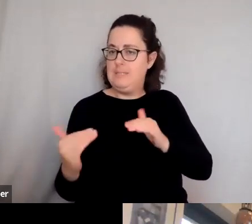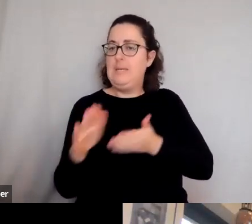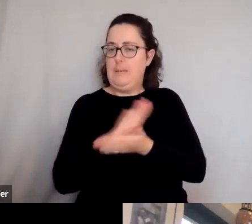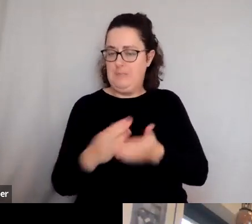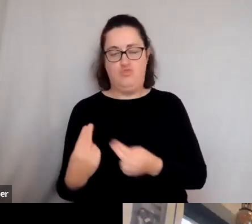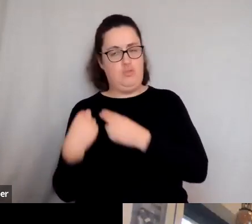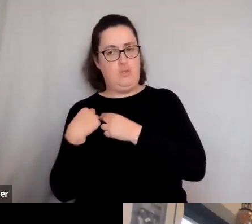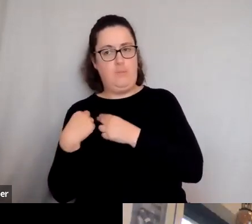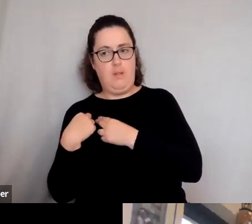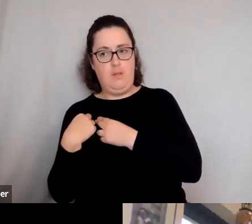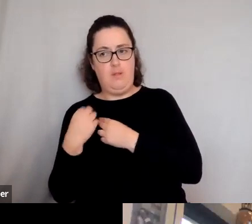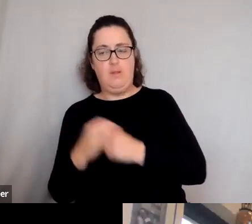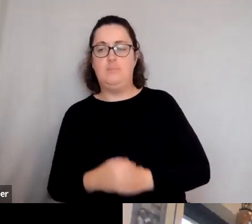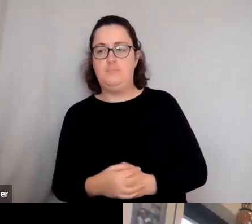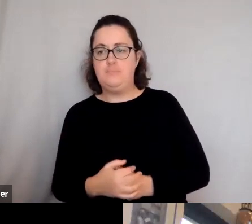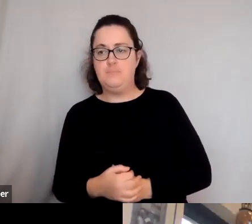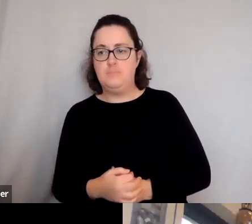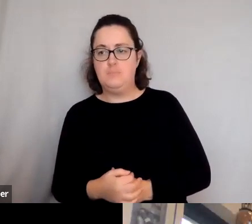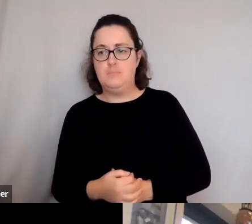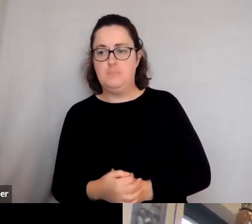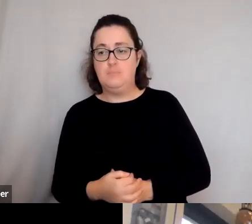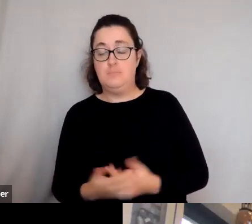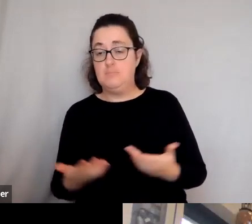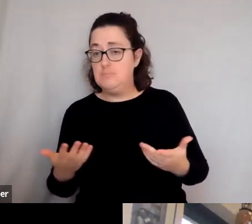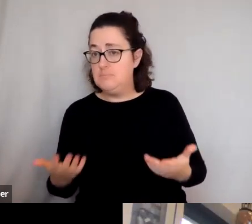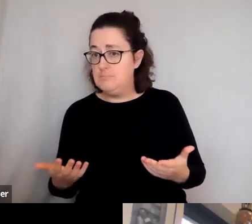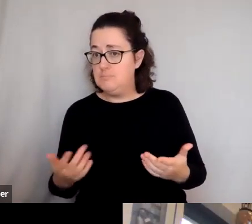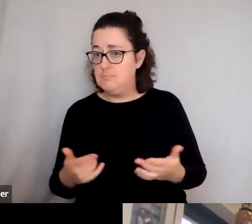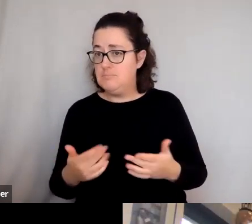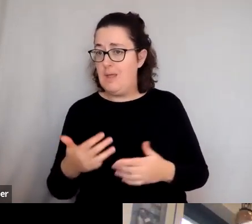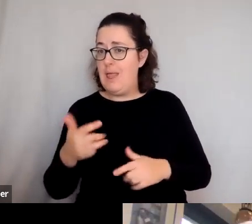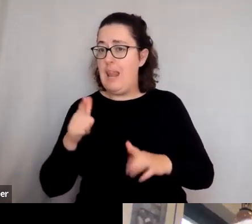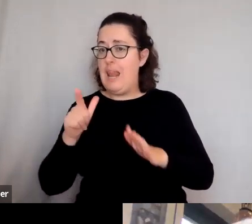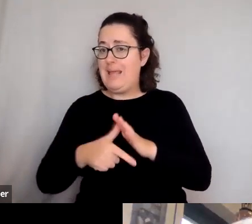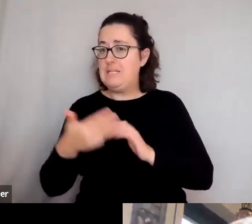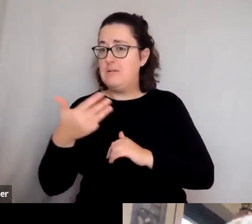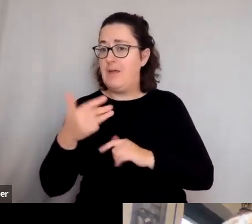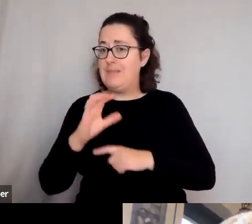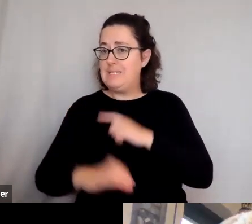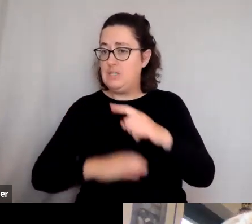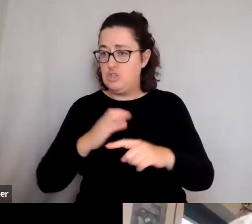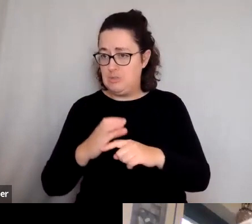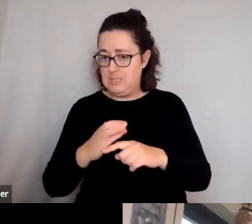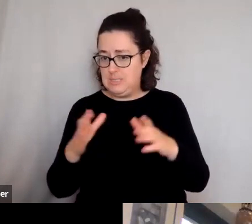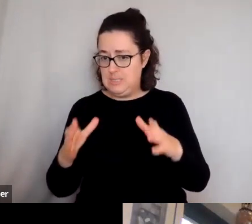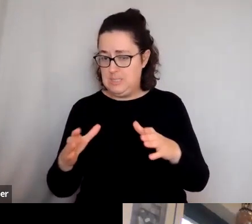And I think it's no accident that in the late 19th century, in the beginning of the